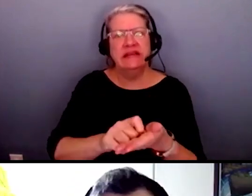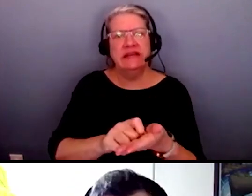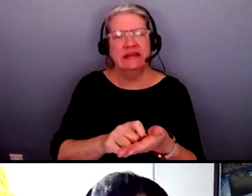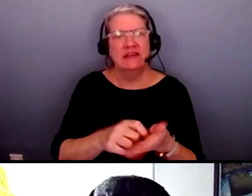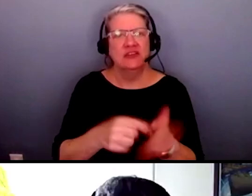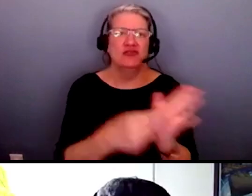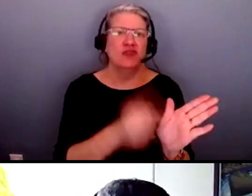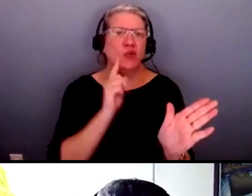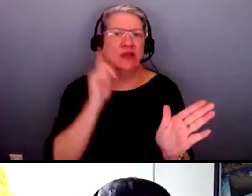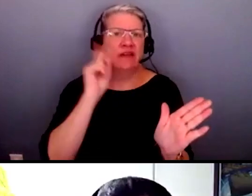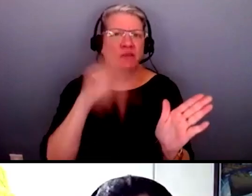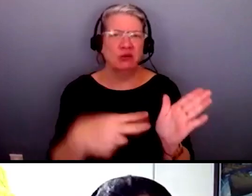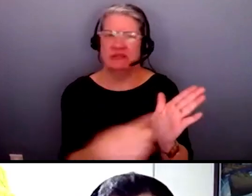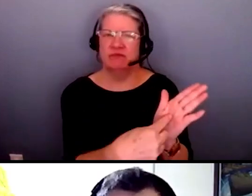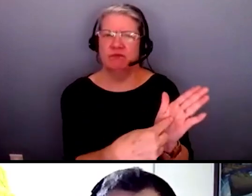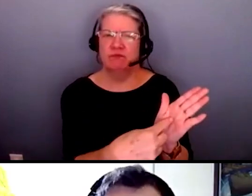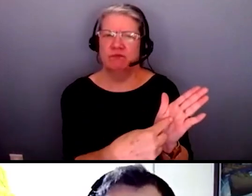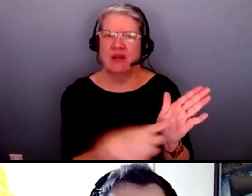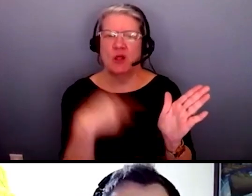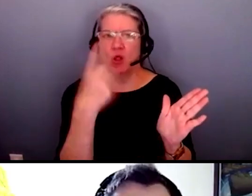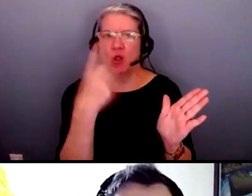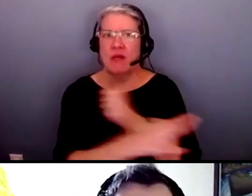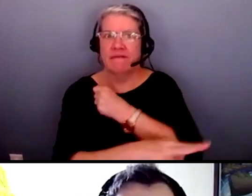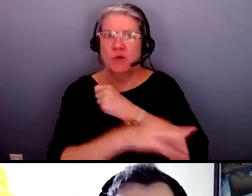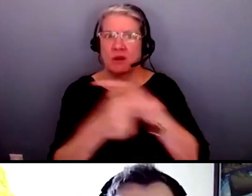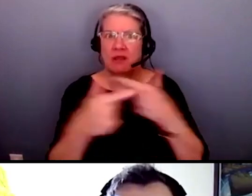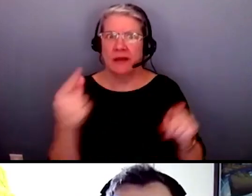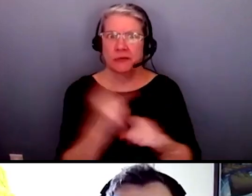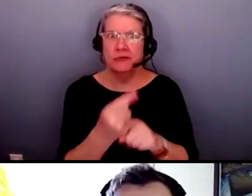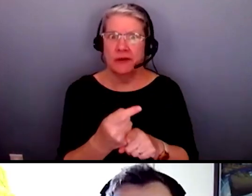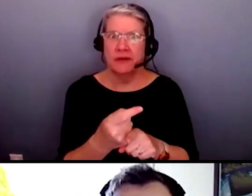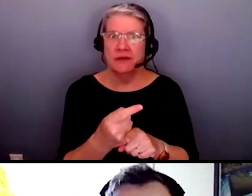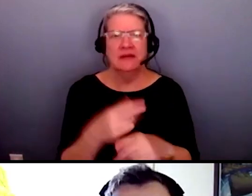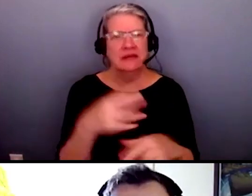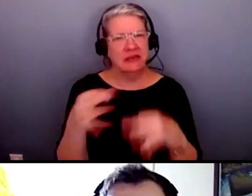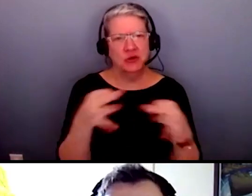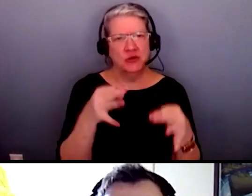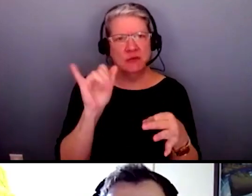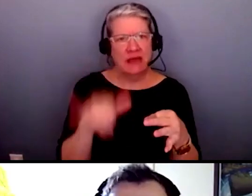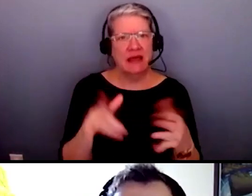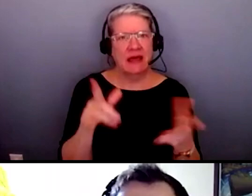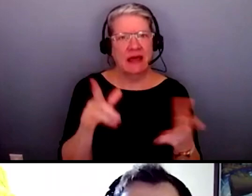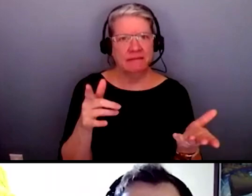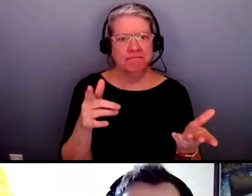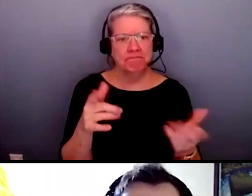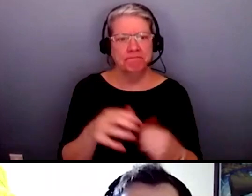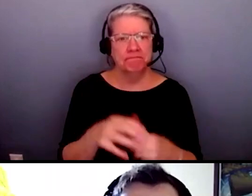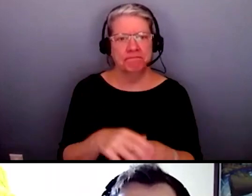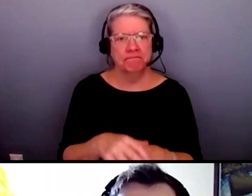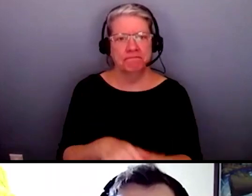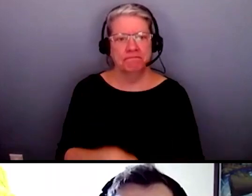could be as foreign to people as the actual not being able to sign